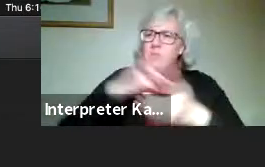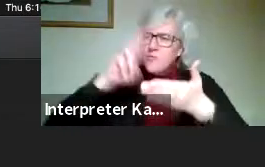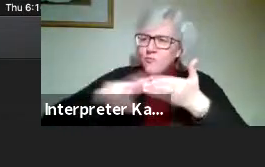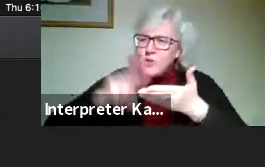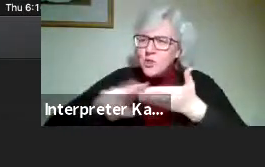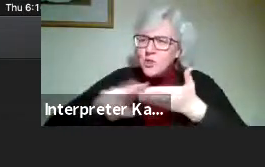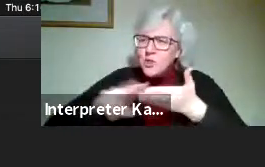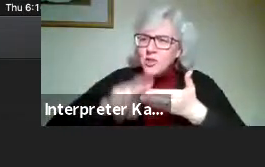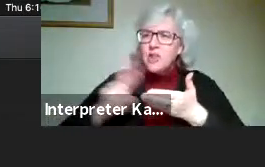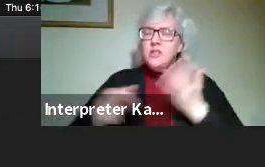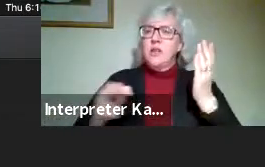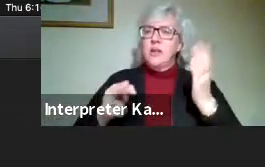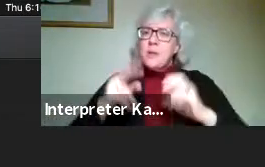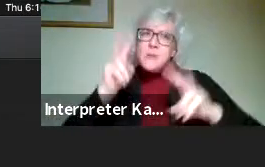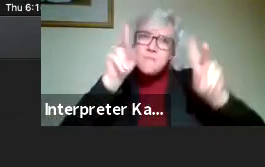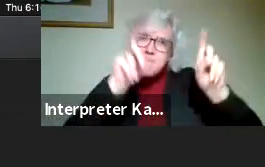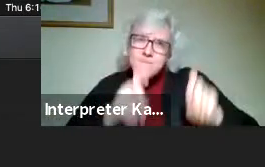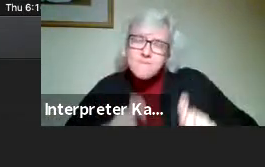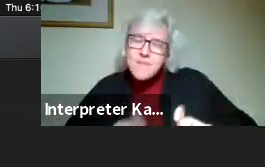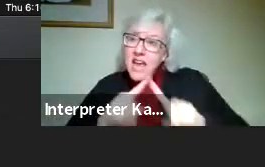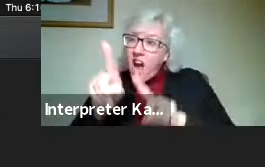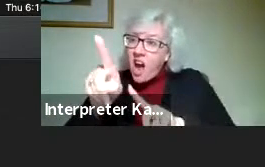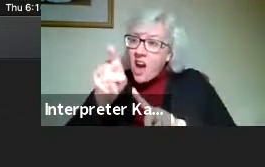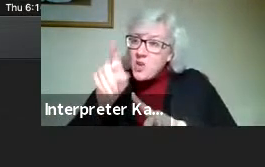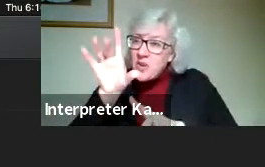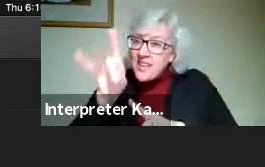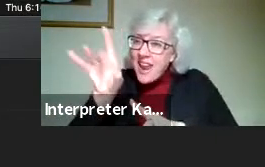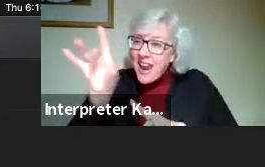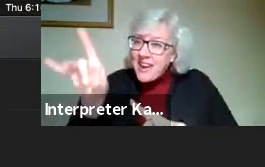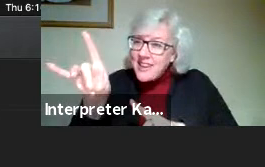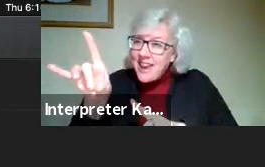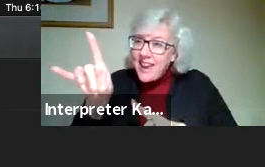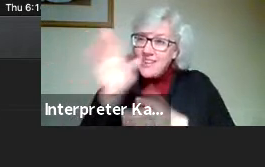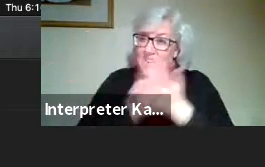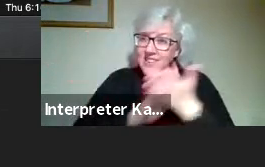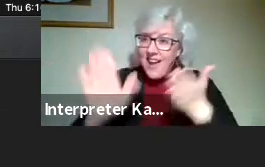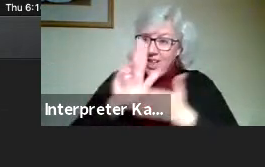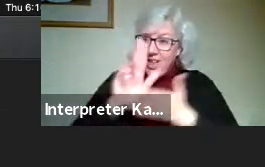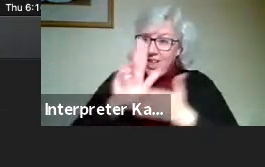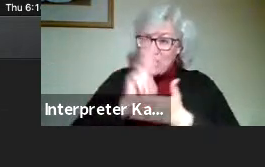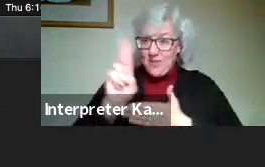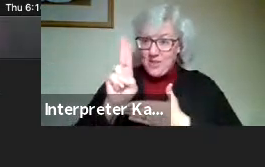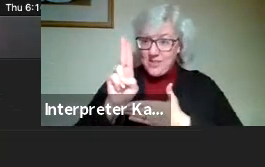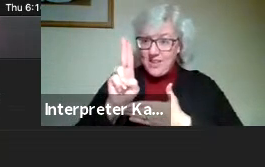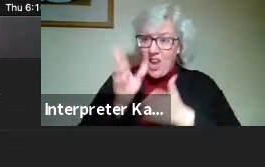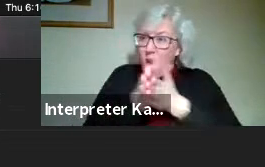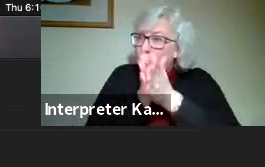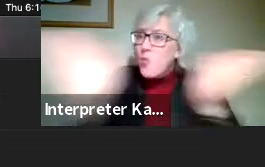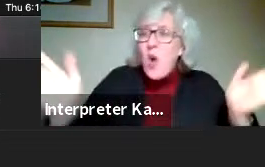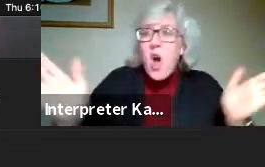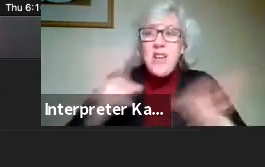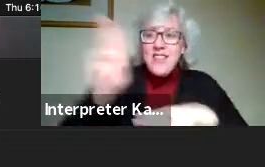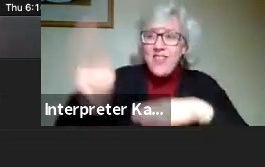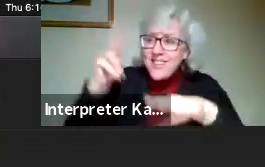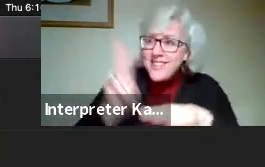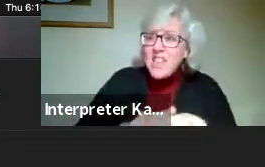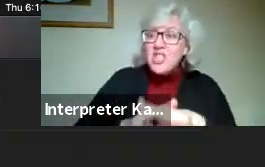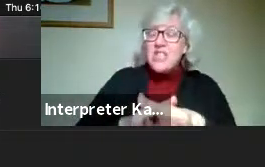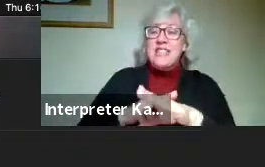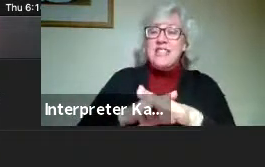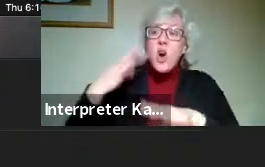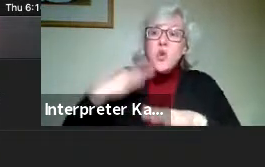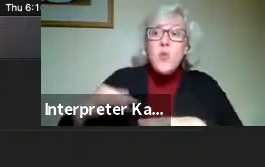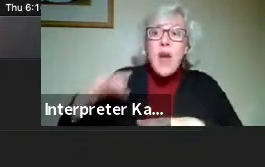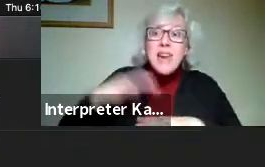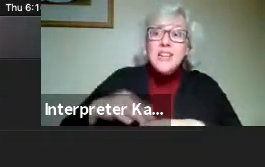based on assessment of 188 accredited colleges and universities across the nation, accredited colleges.